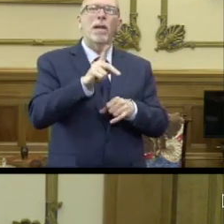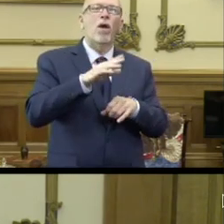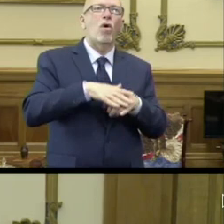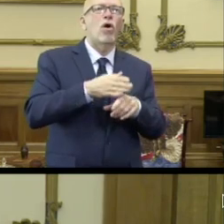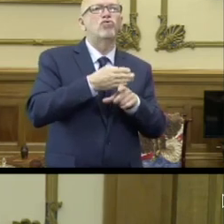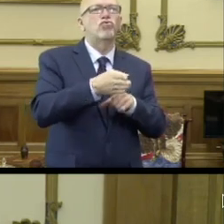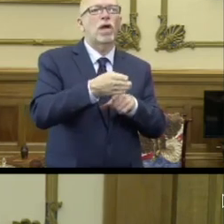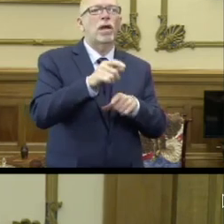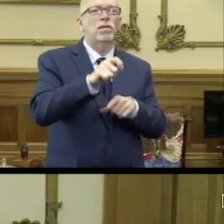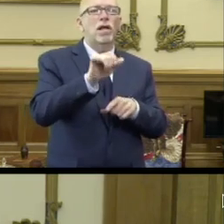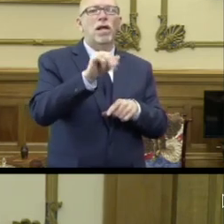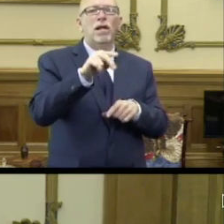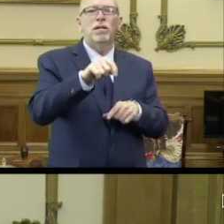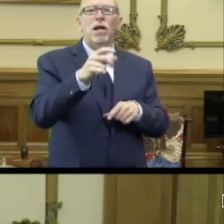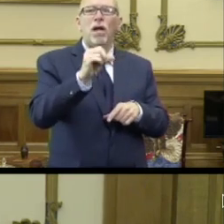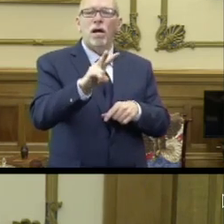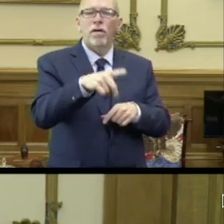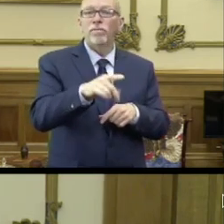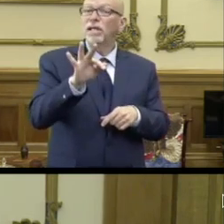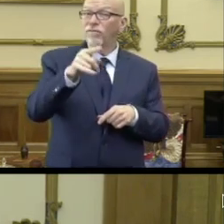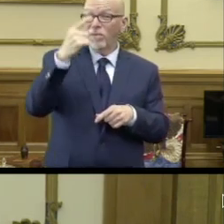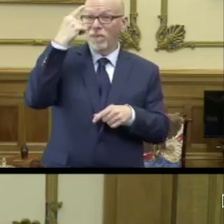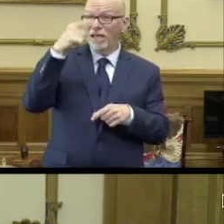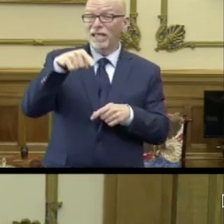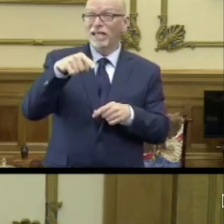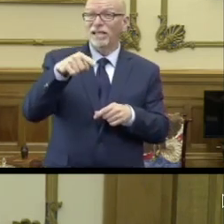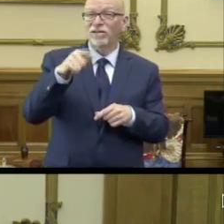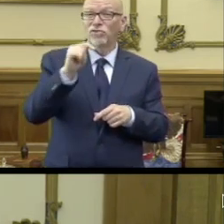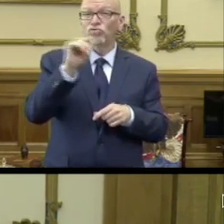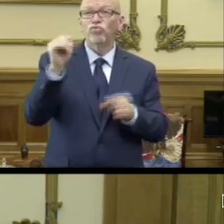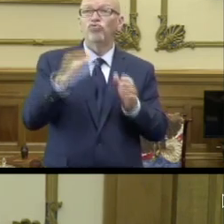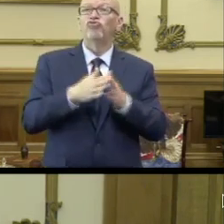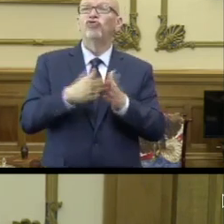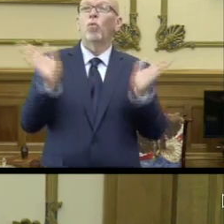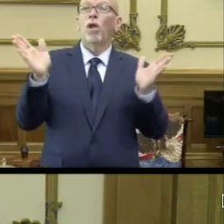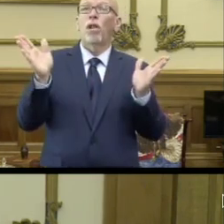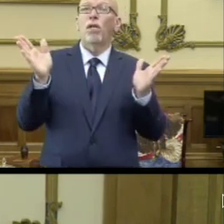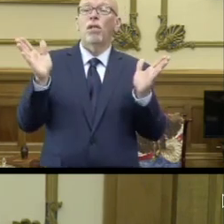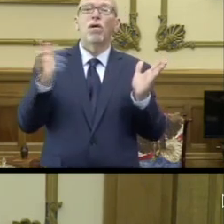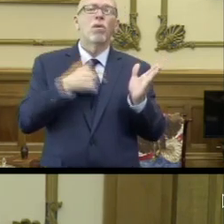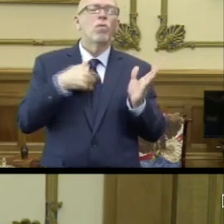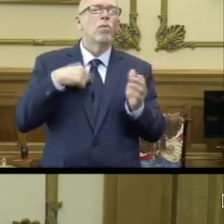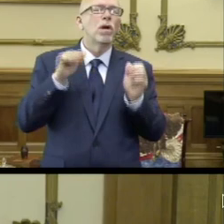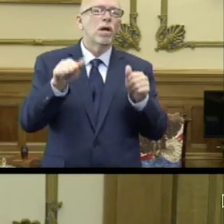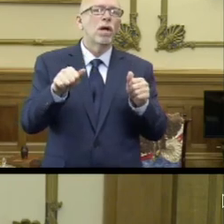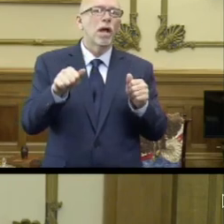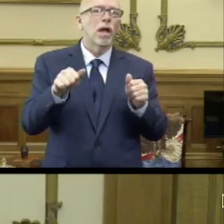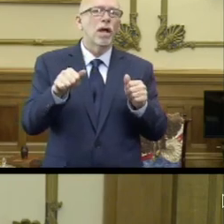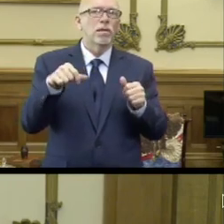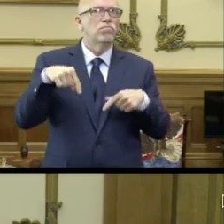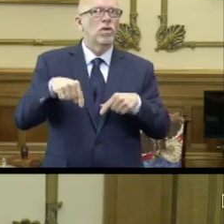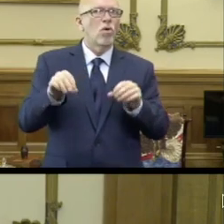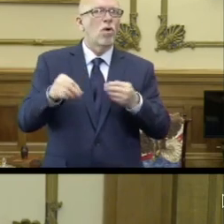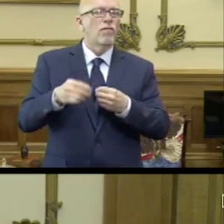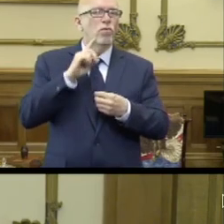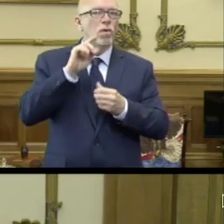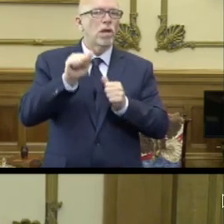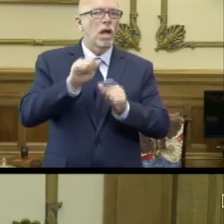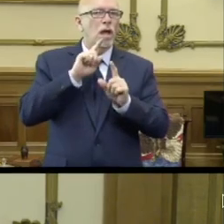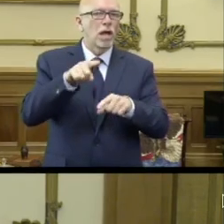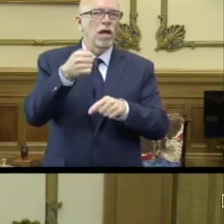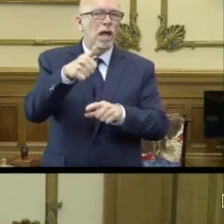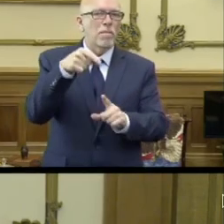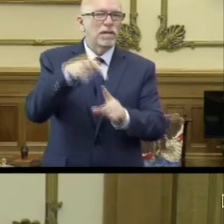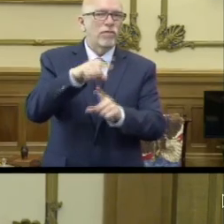.in.gov. If you think it's too general, we can certainly, this office, certainly answer any